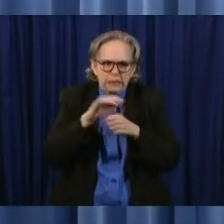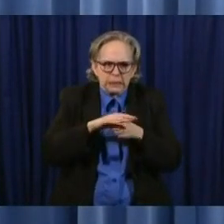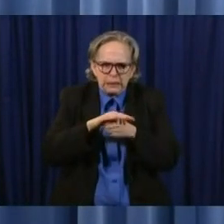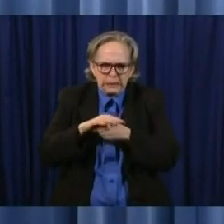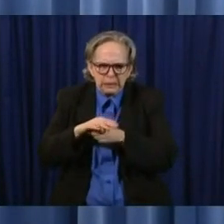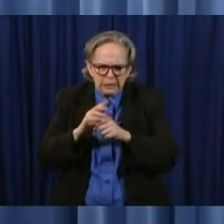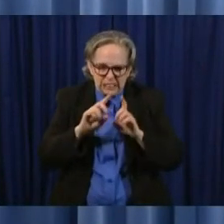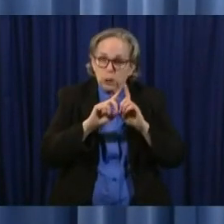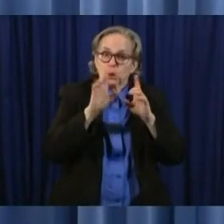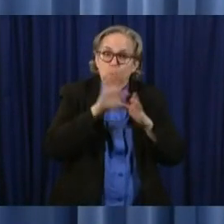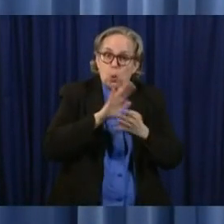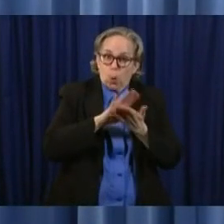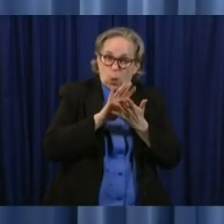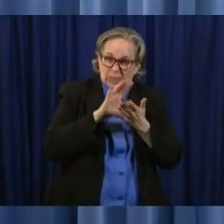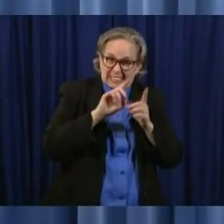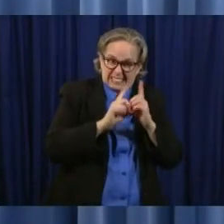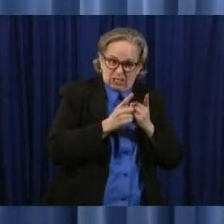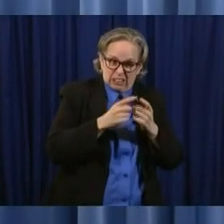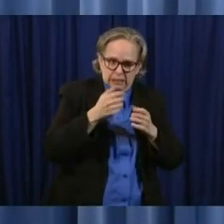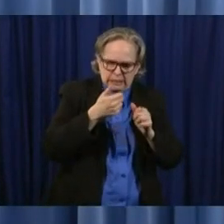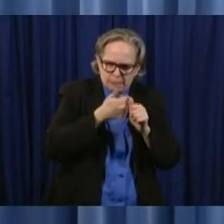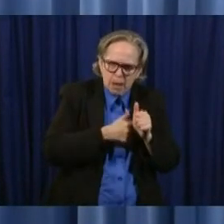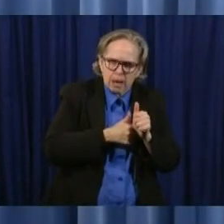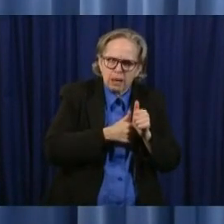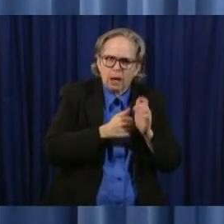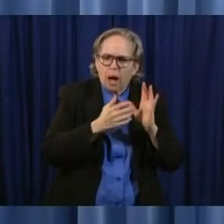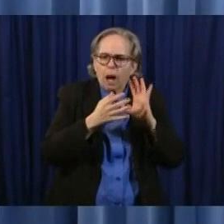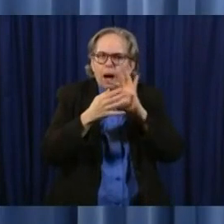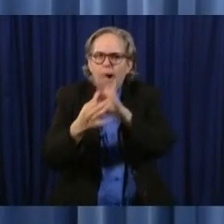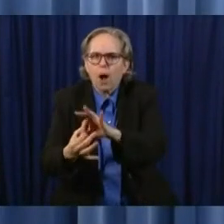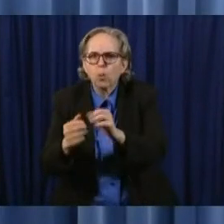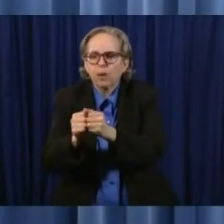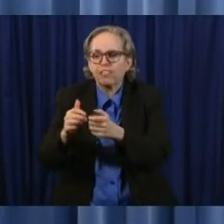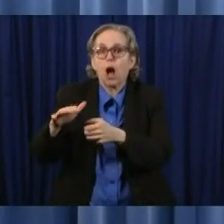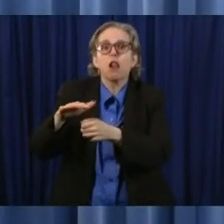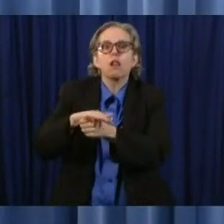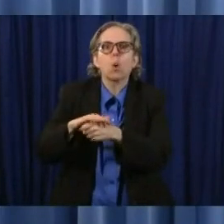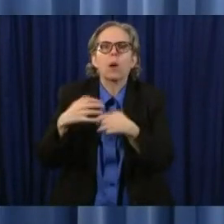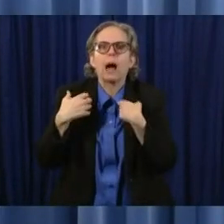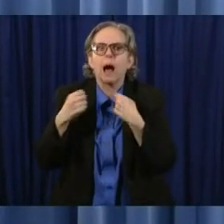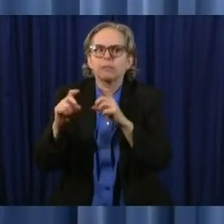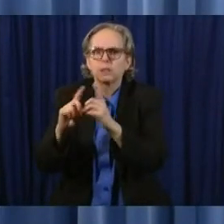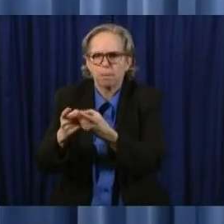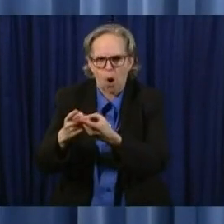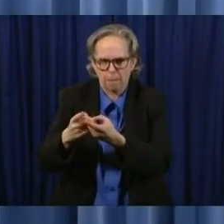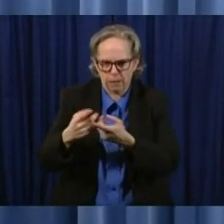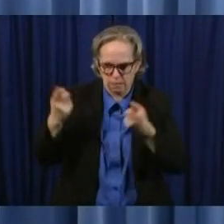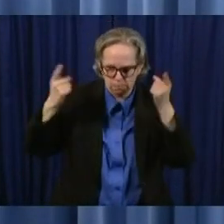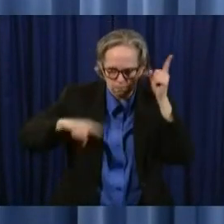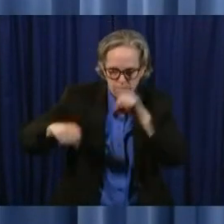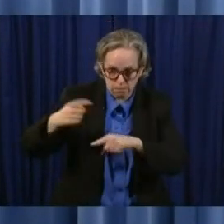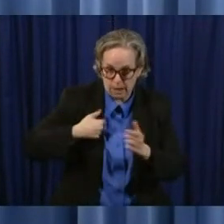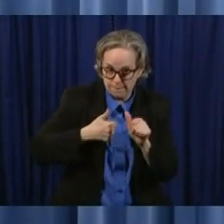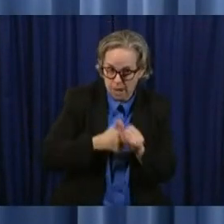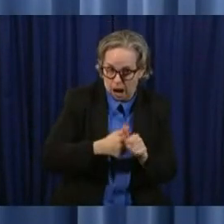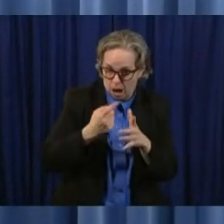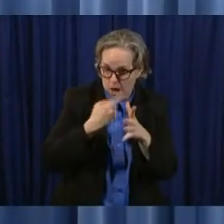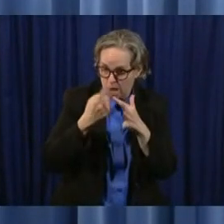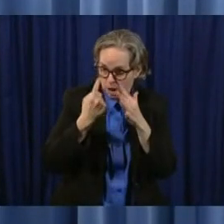local health department to make sure that their plan is in accordance with public health guidelines to deal with this pandemic